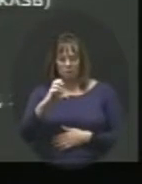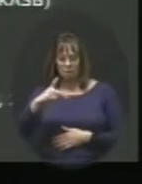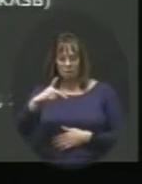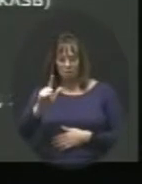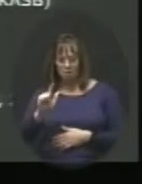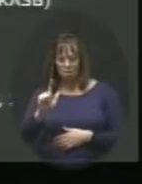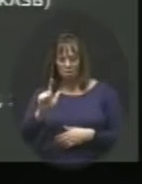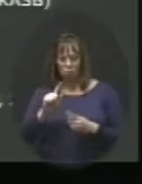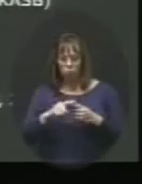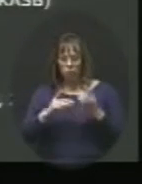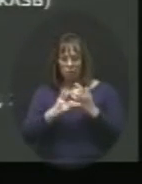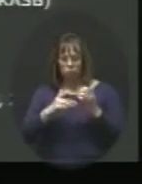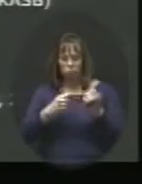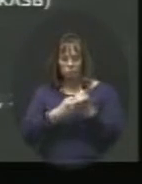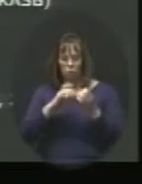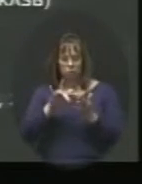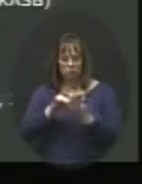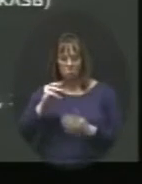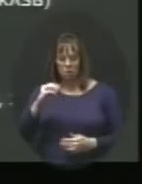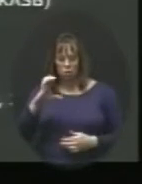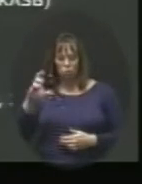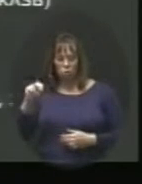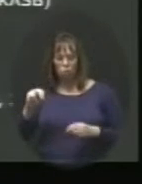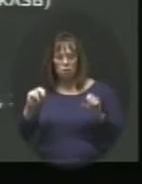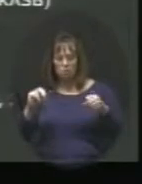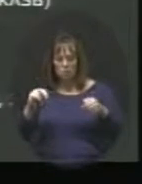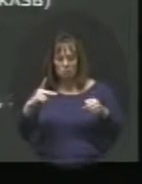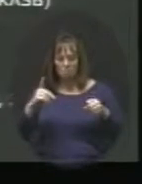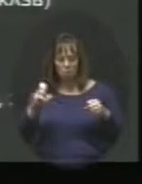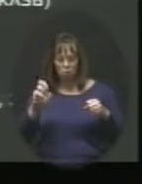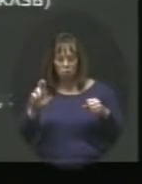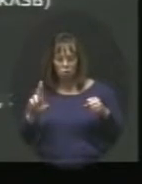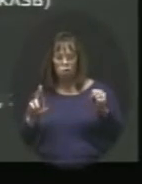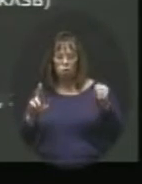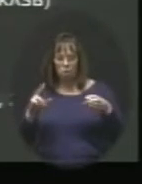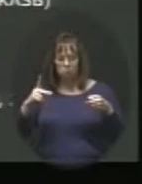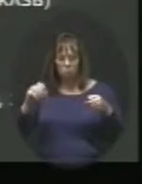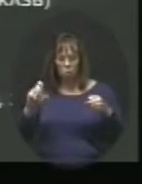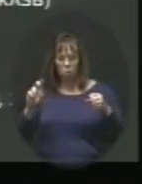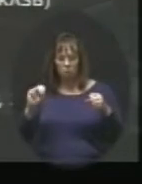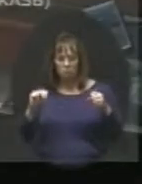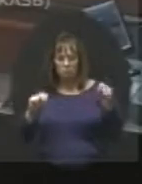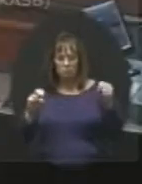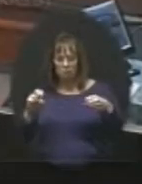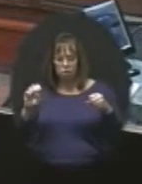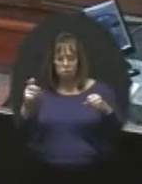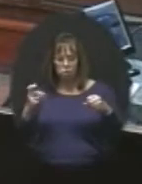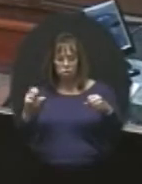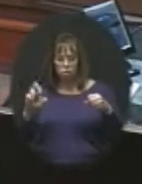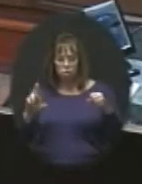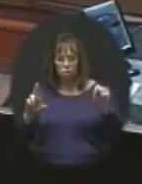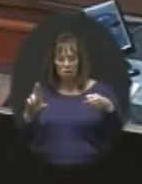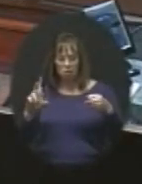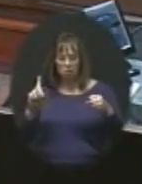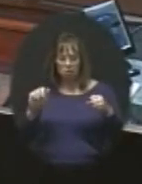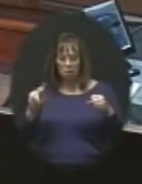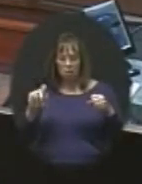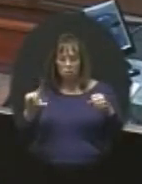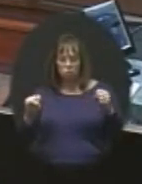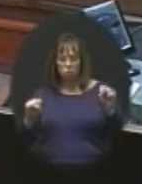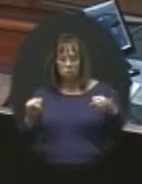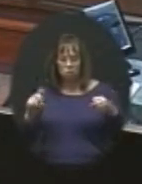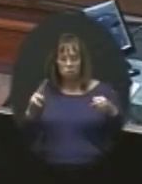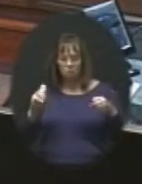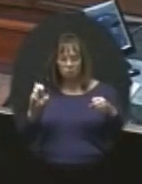Support Center. Ms. Hibbs? Mr. McCune? Yes. Mr. Parker? Yes. Mr. Polin? Yes. Mr. Scheer? Yes. Dr. Daniels? Yes.